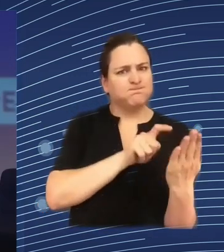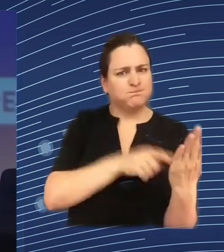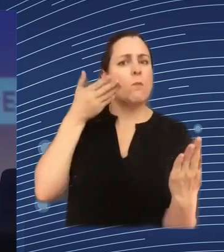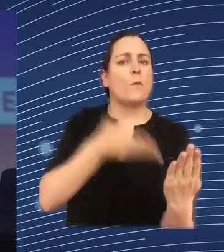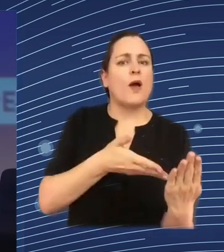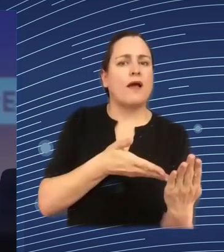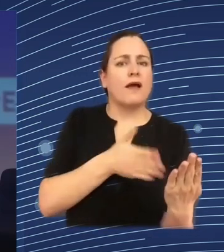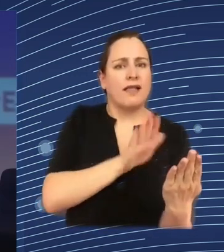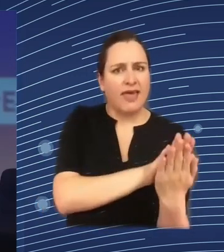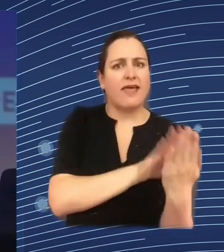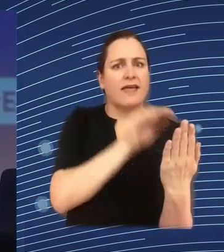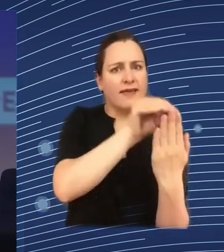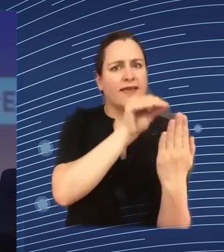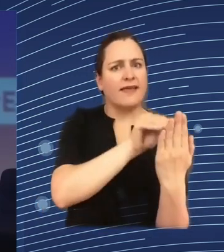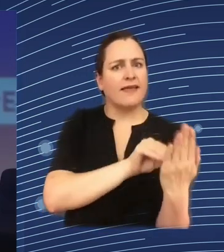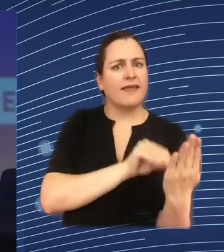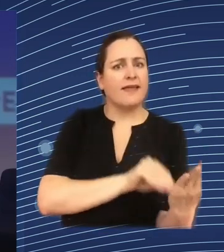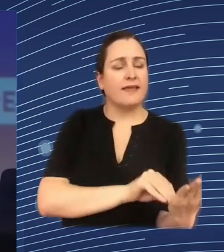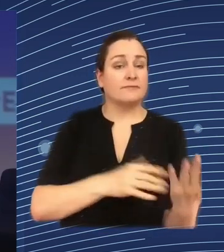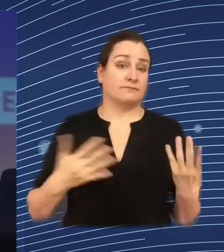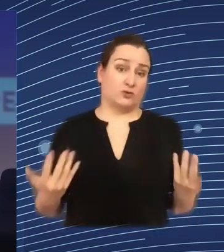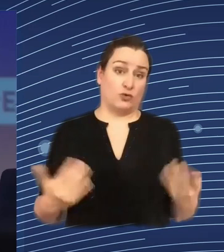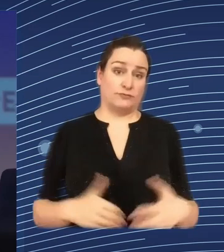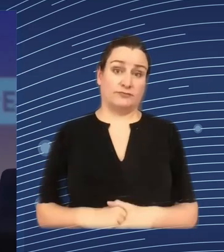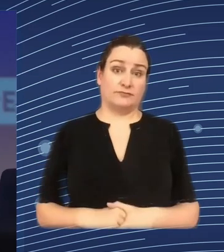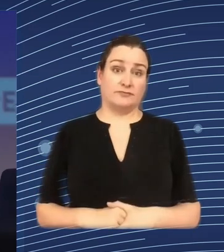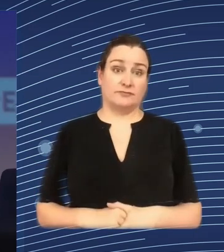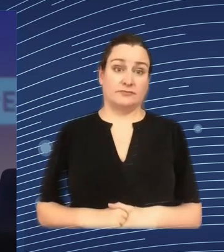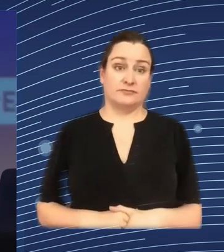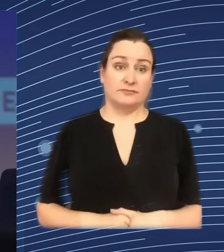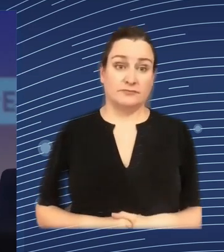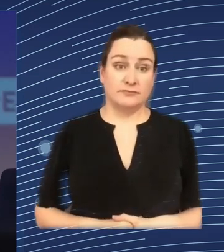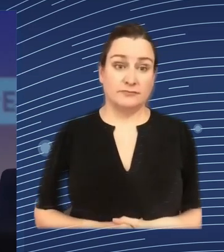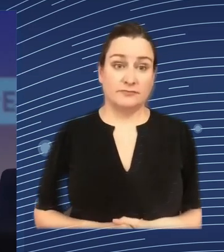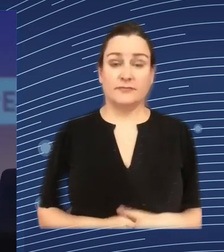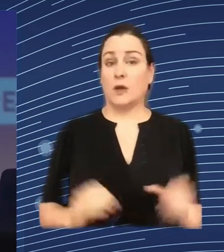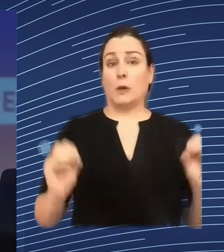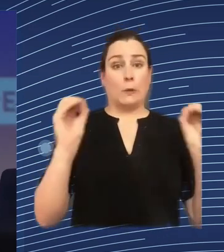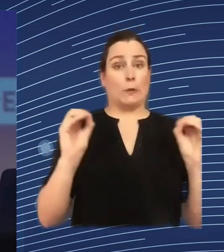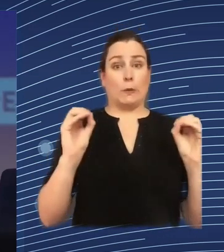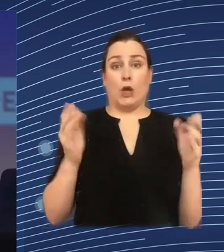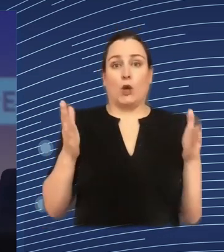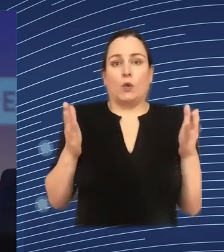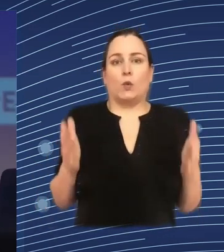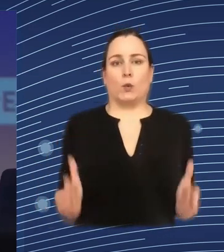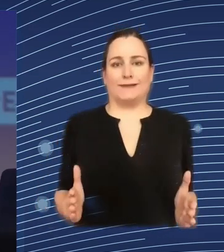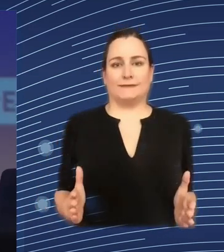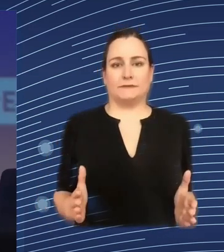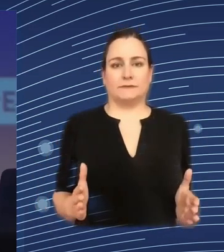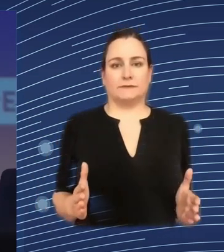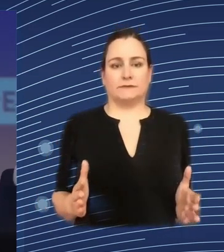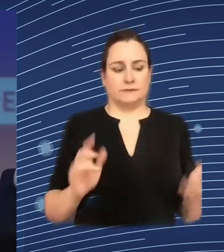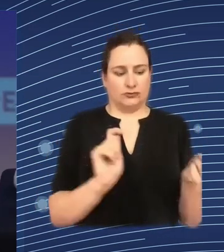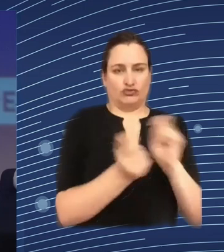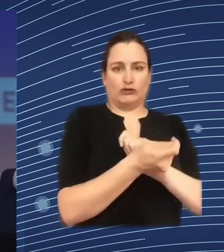being influenced by a nose factor that was what's what's Amazon said the data data would also be